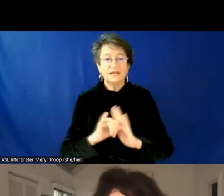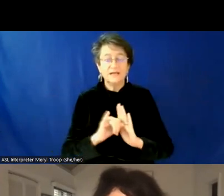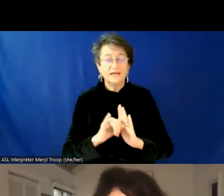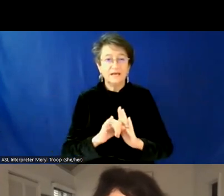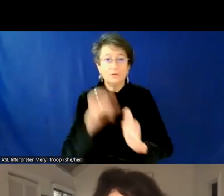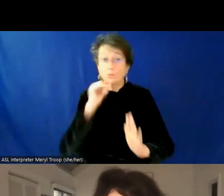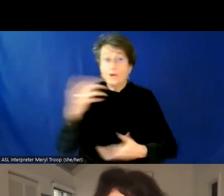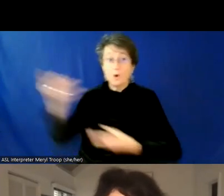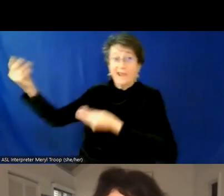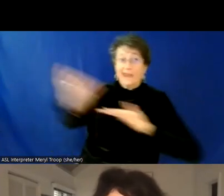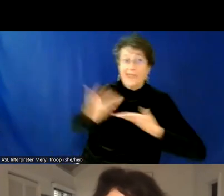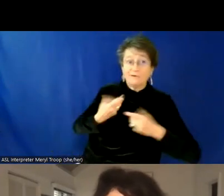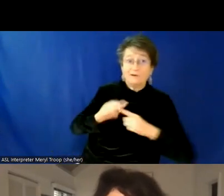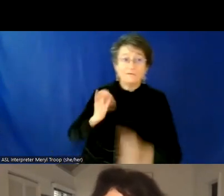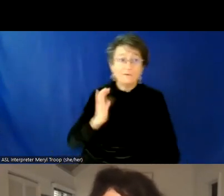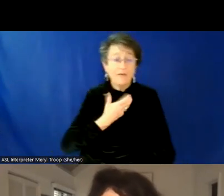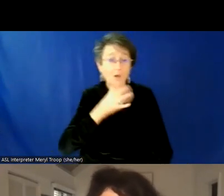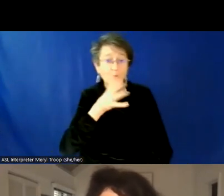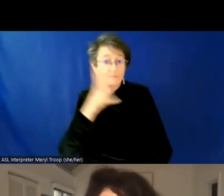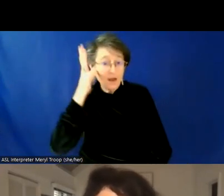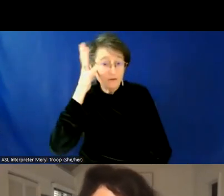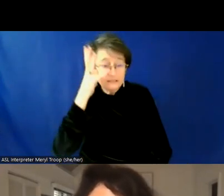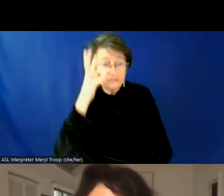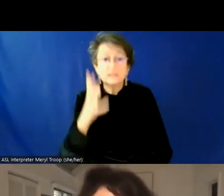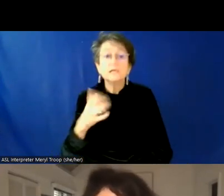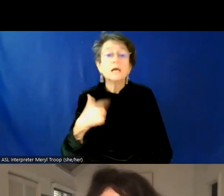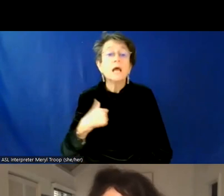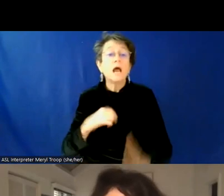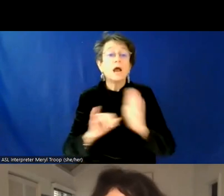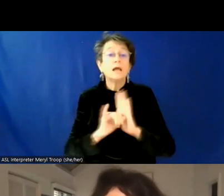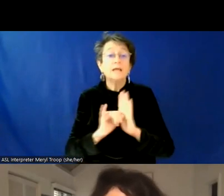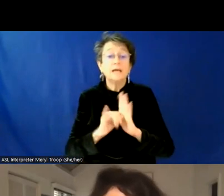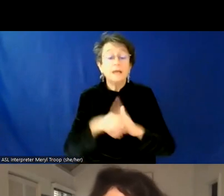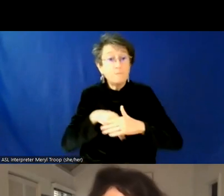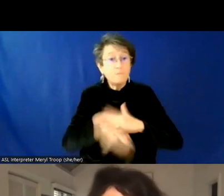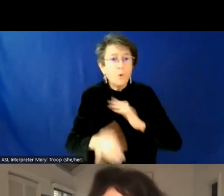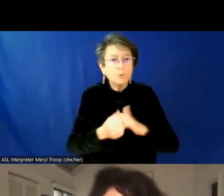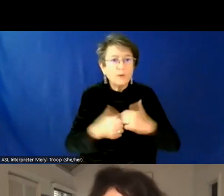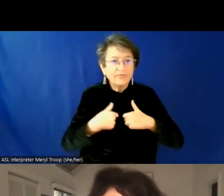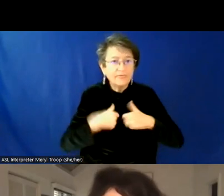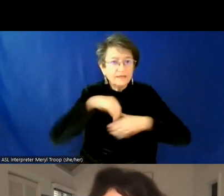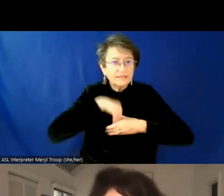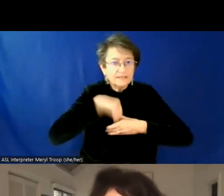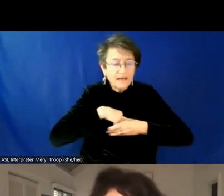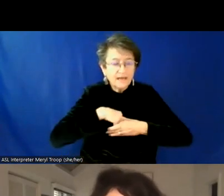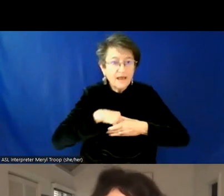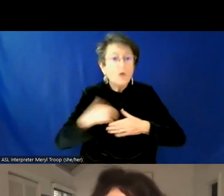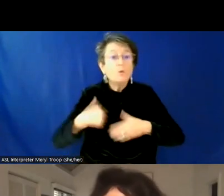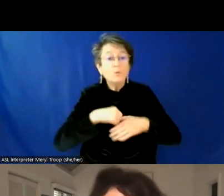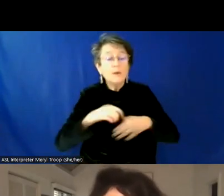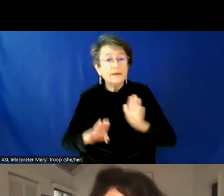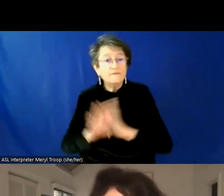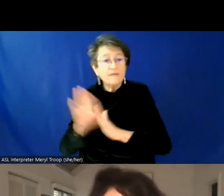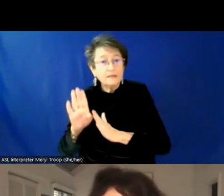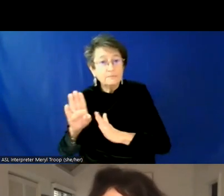from our parents. Um, these are identities that, that, sure, we're born with them, but that we develop alongside our peers and from finding